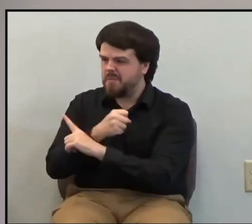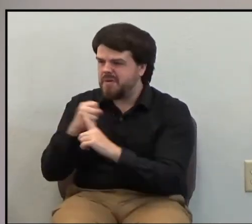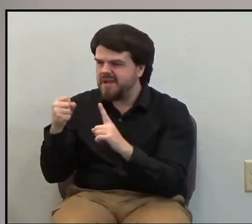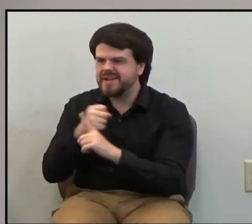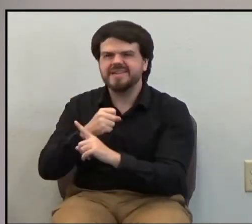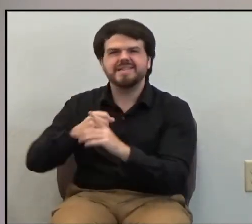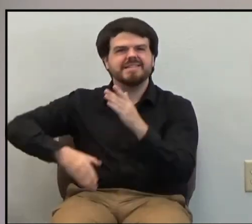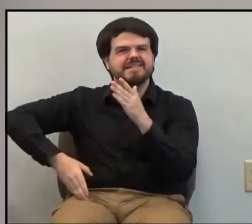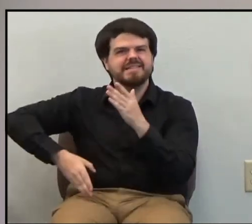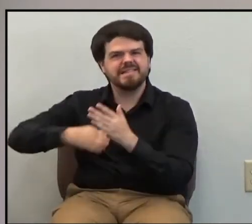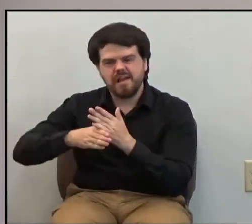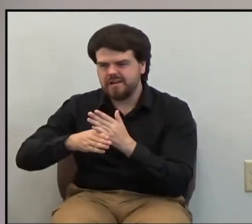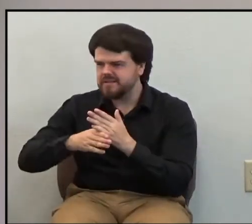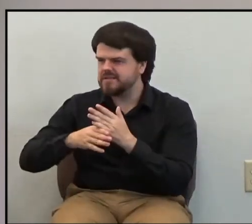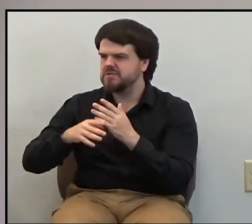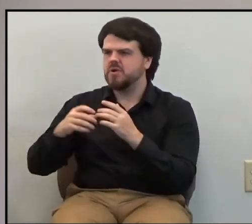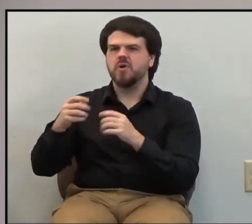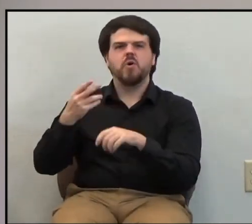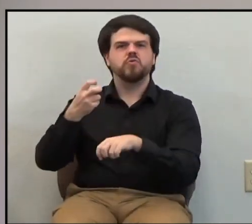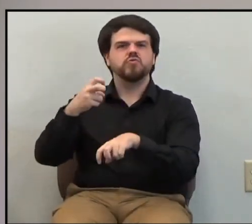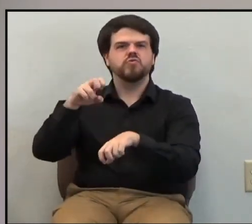one time I was left for dead.